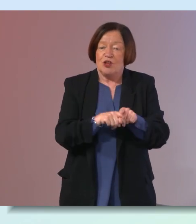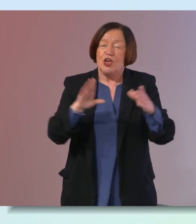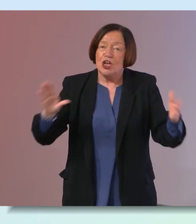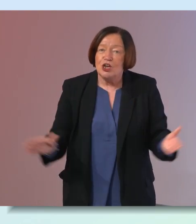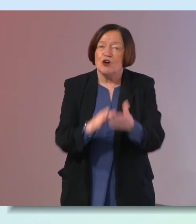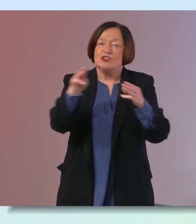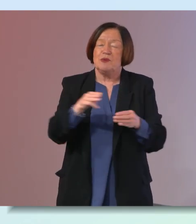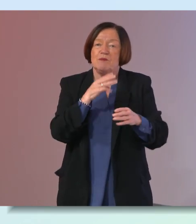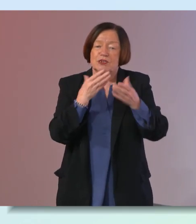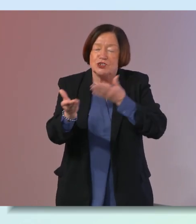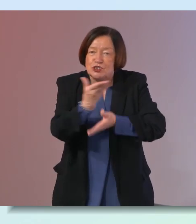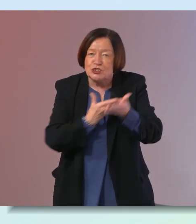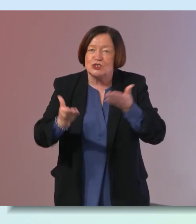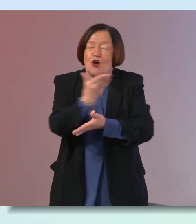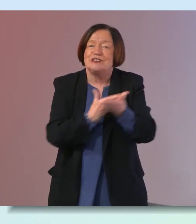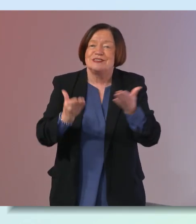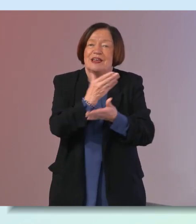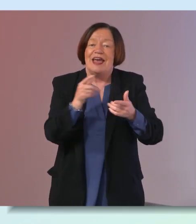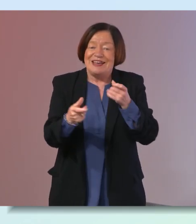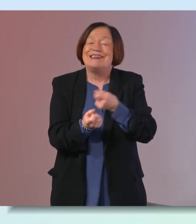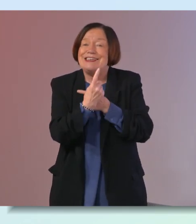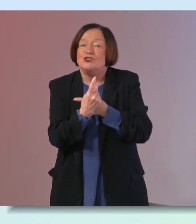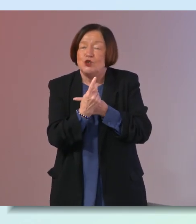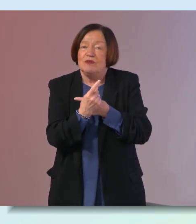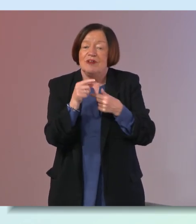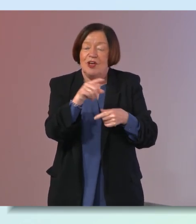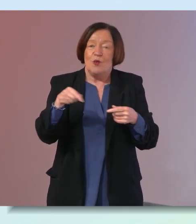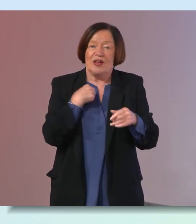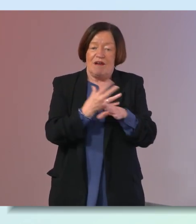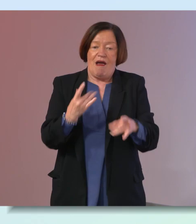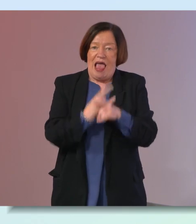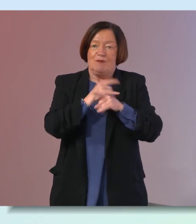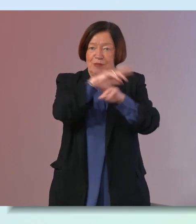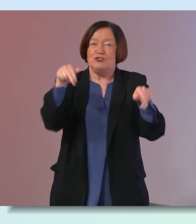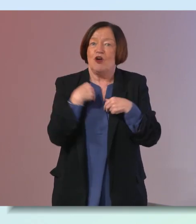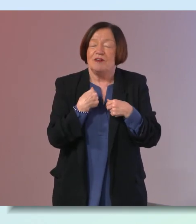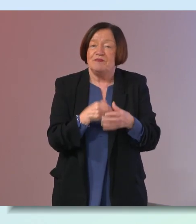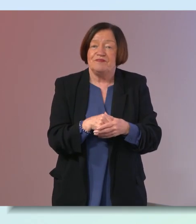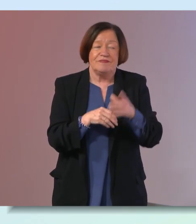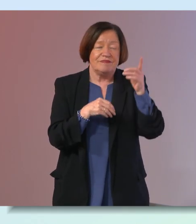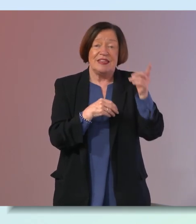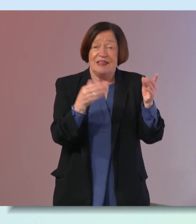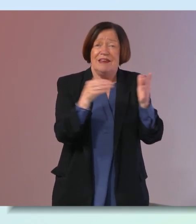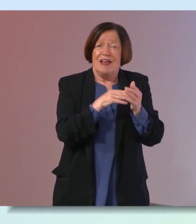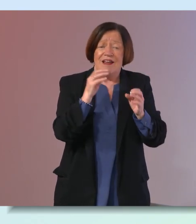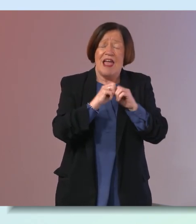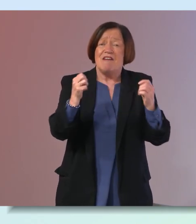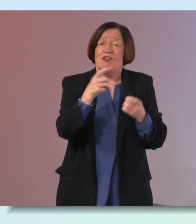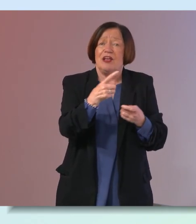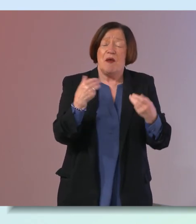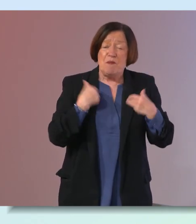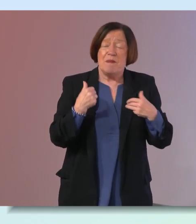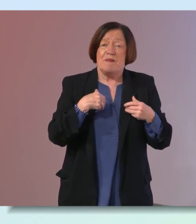people to discuss this as being an issue that's out there so we can all help ourselves yeah because every man you know